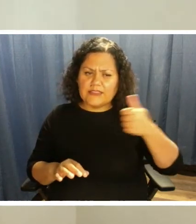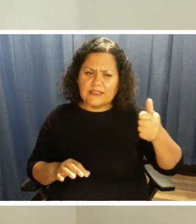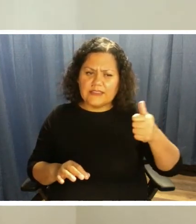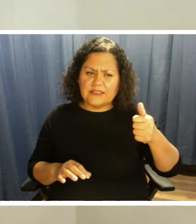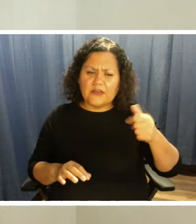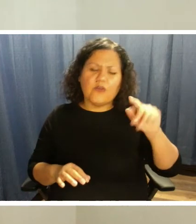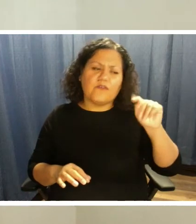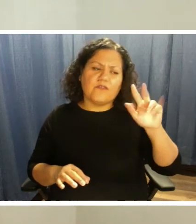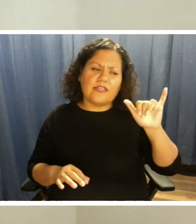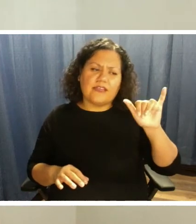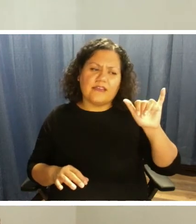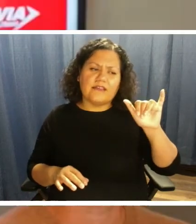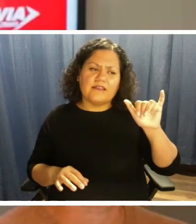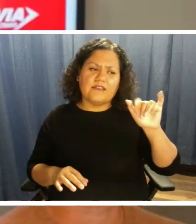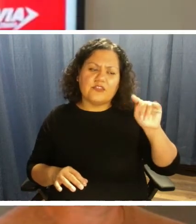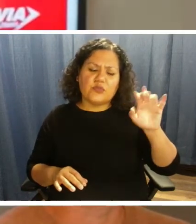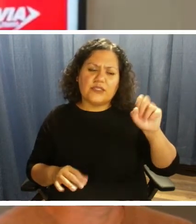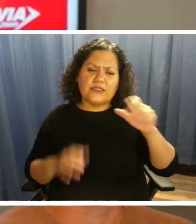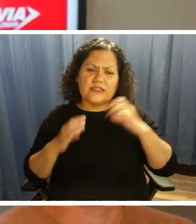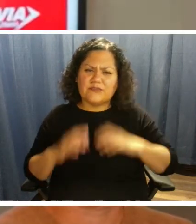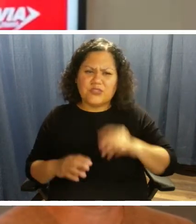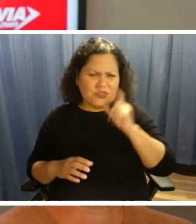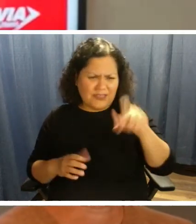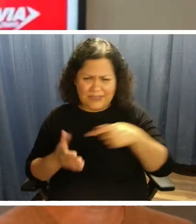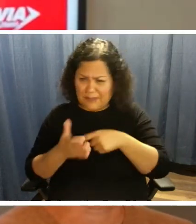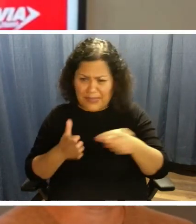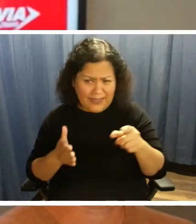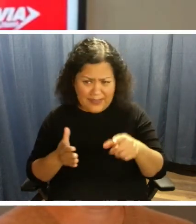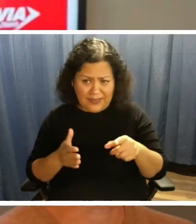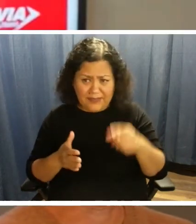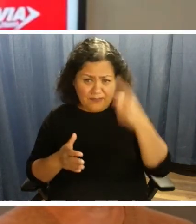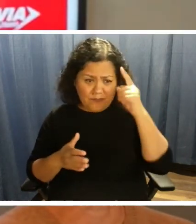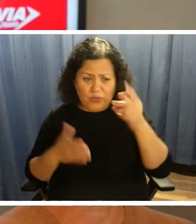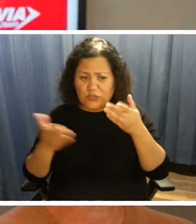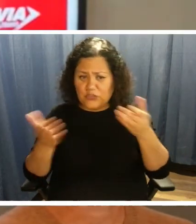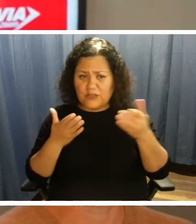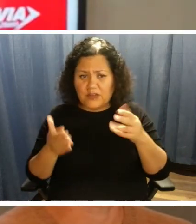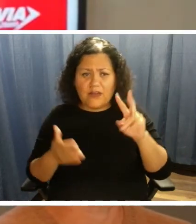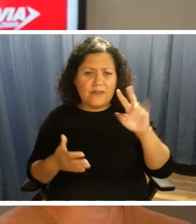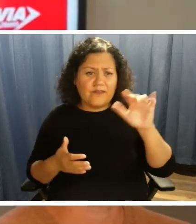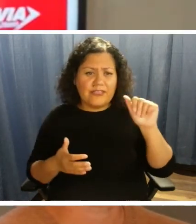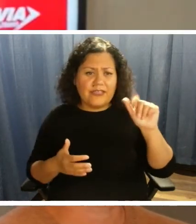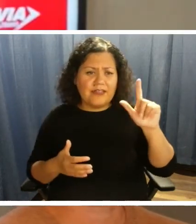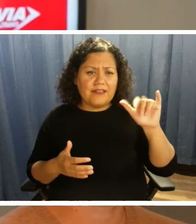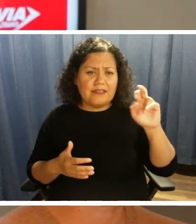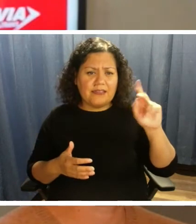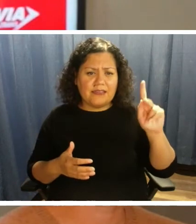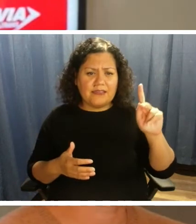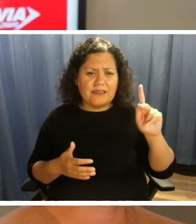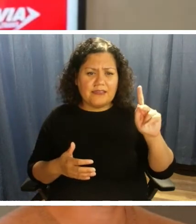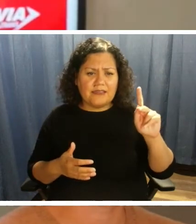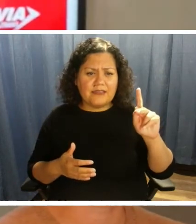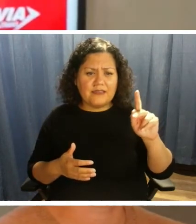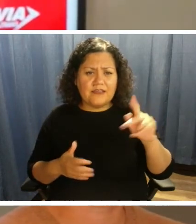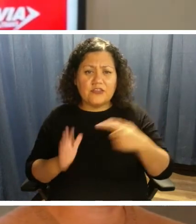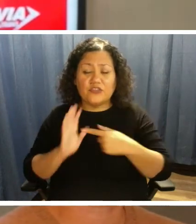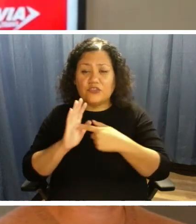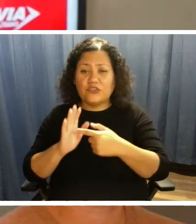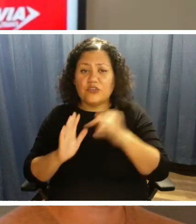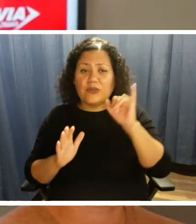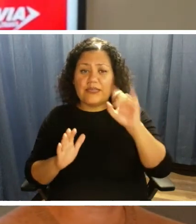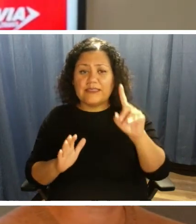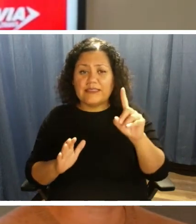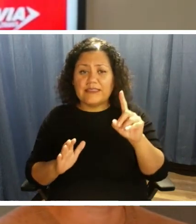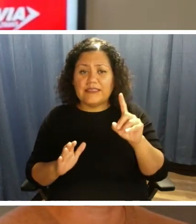customers. So you shouldn't have to pay for service on ViaLink. You show them your ID, your